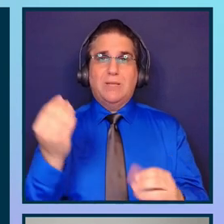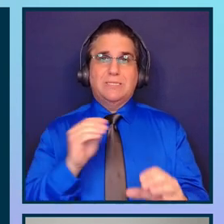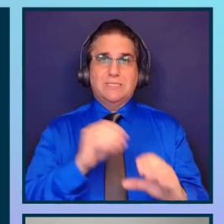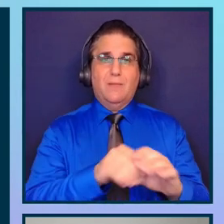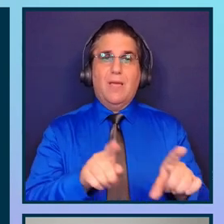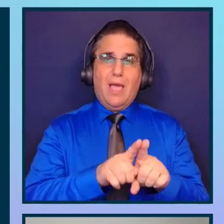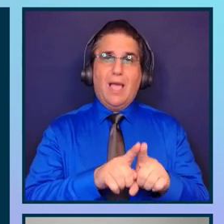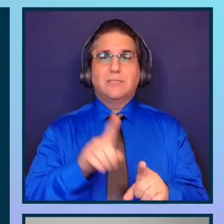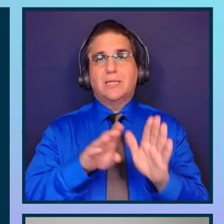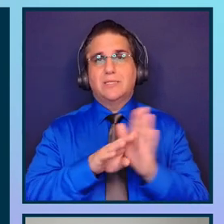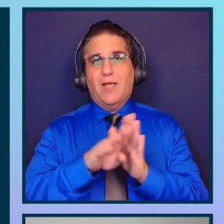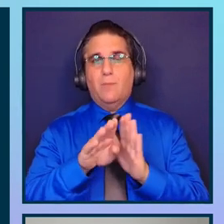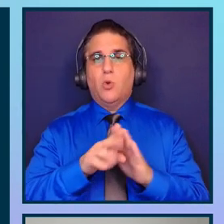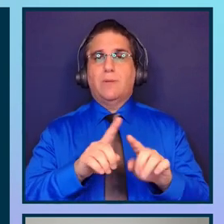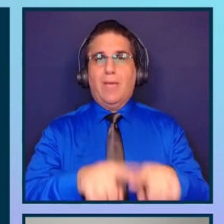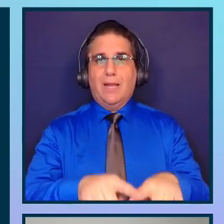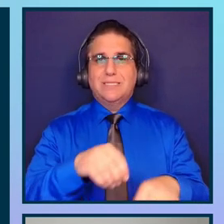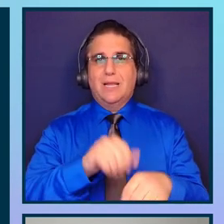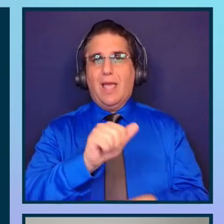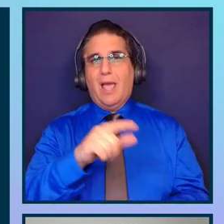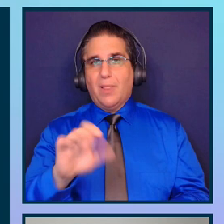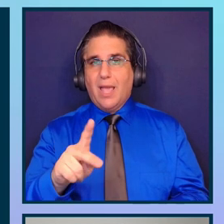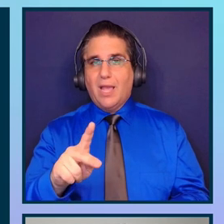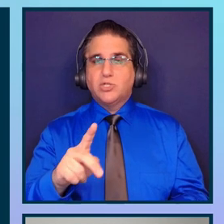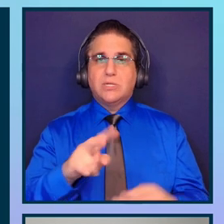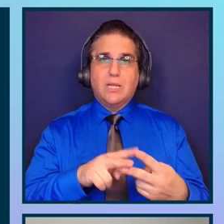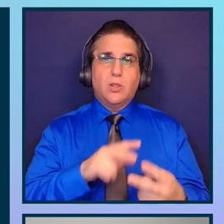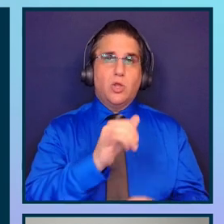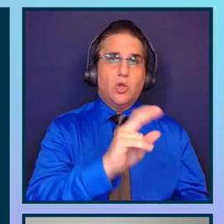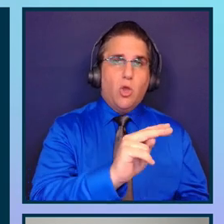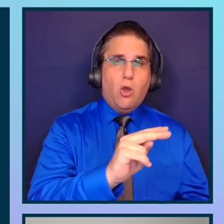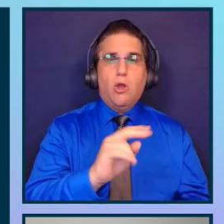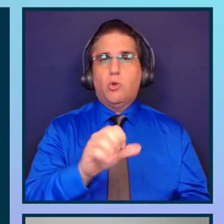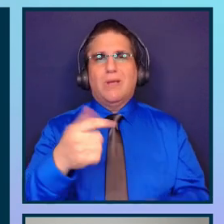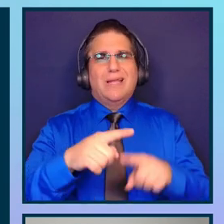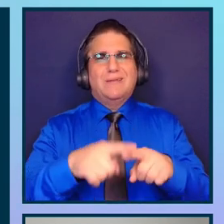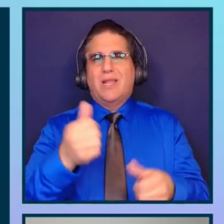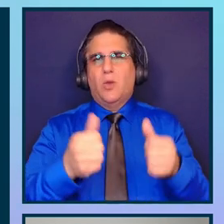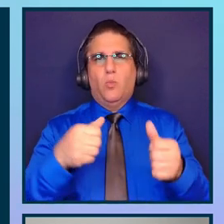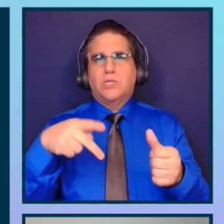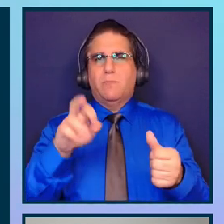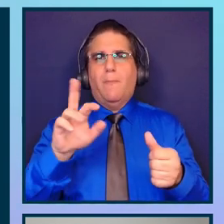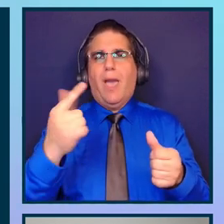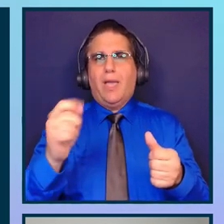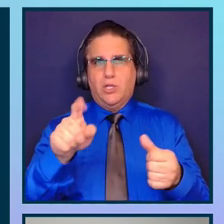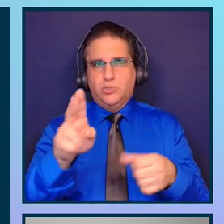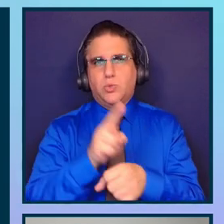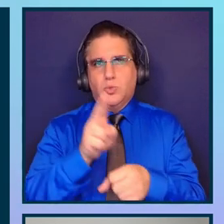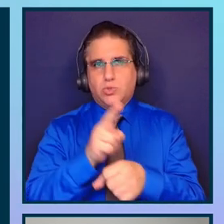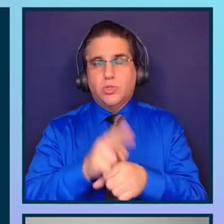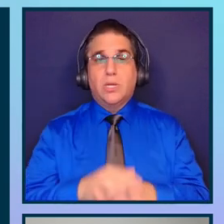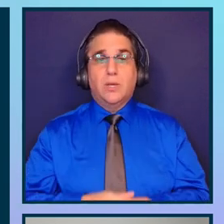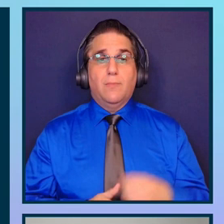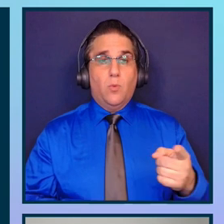in your application, either using MPM or YARN, depending on the package that you are using. And you need to make